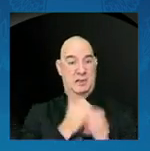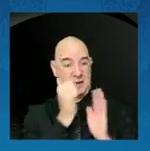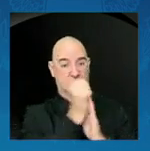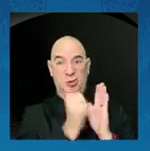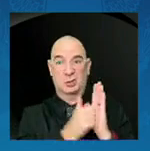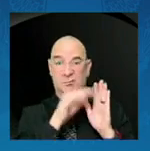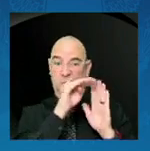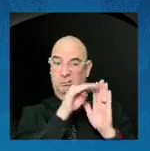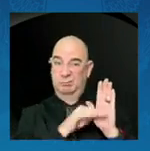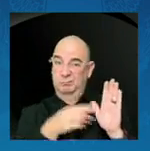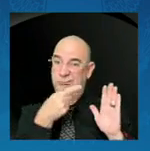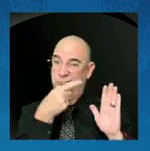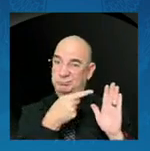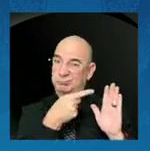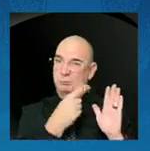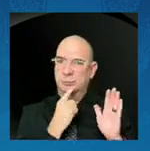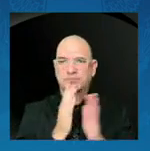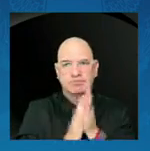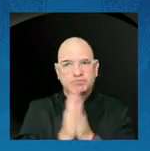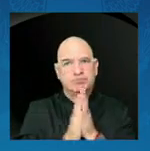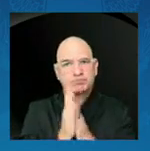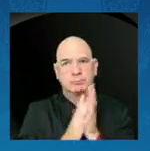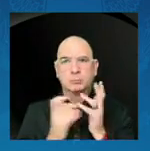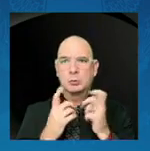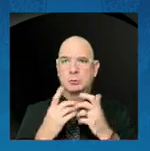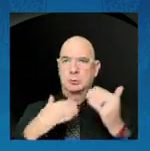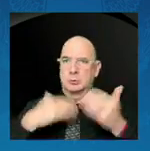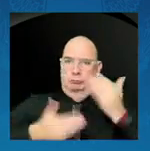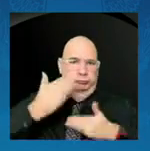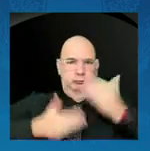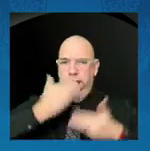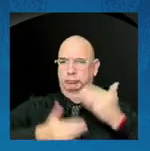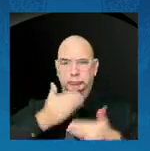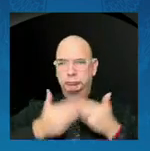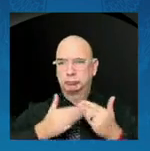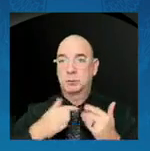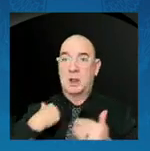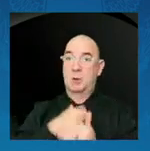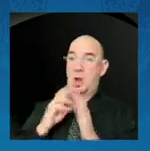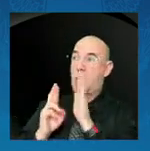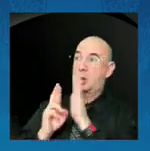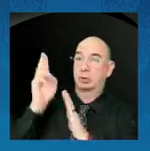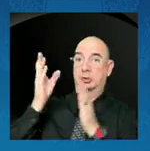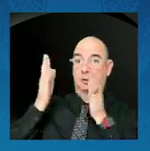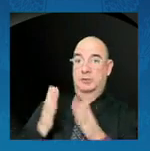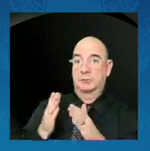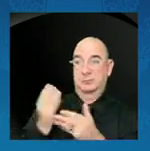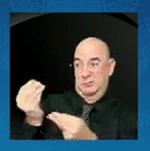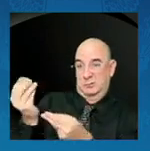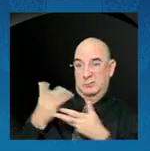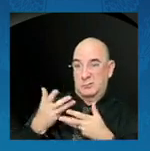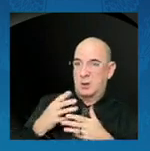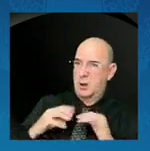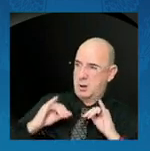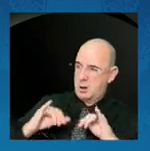But as an astronaut. Once told me. About the advice. He received. Ahead of his first. Space walk.